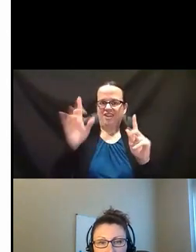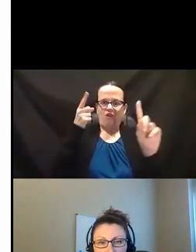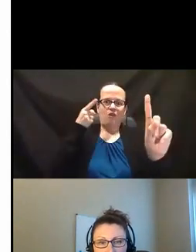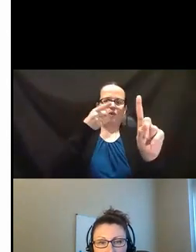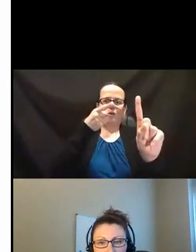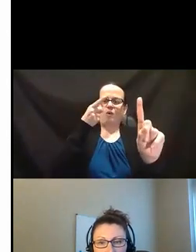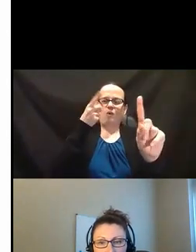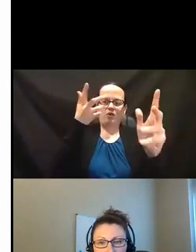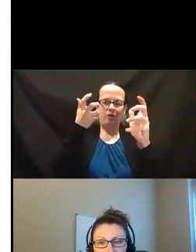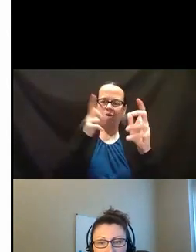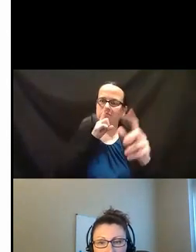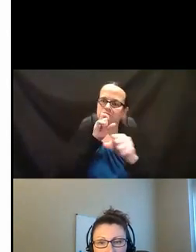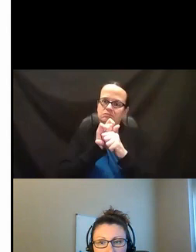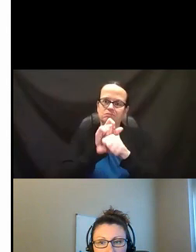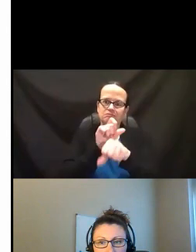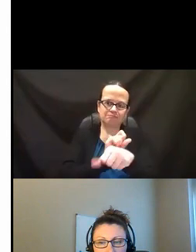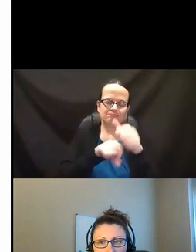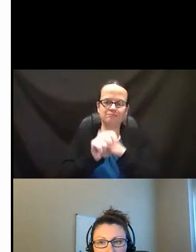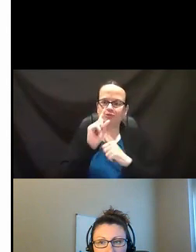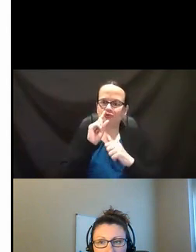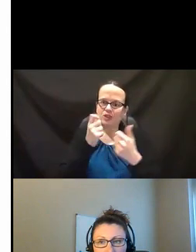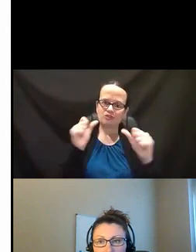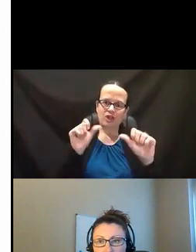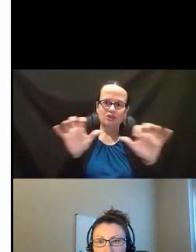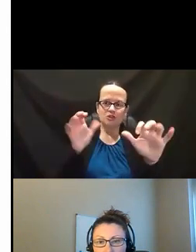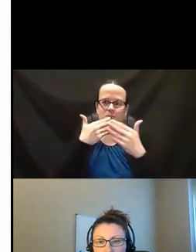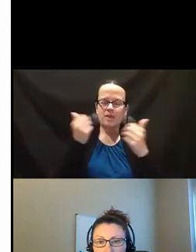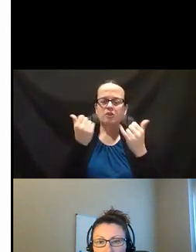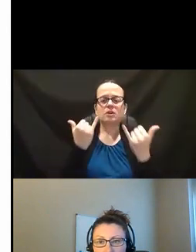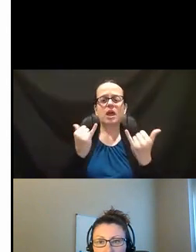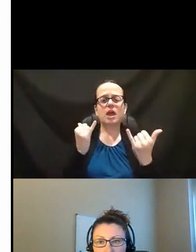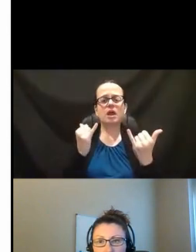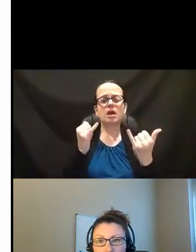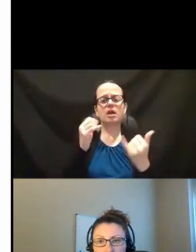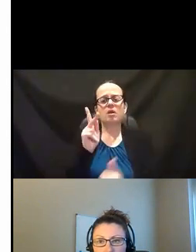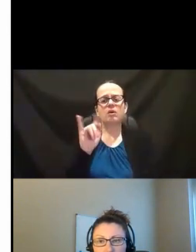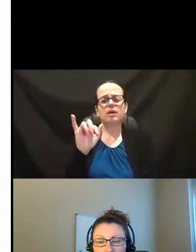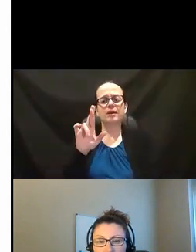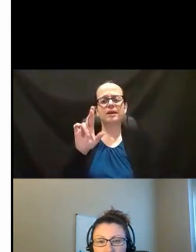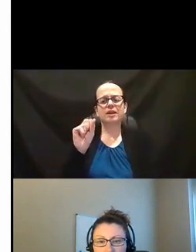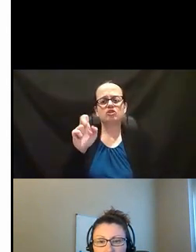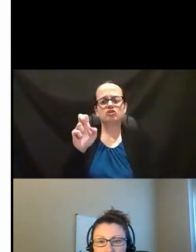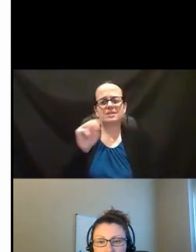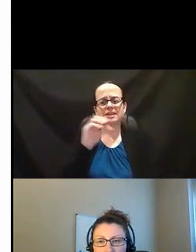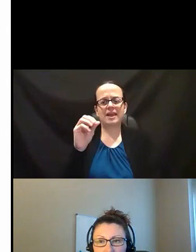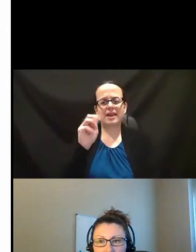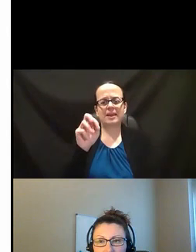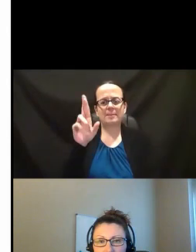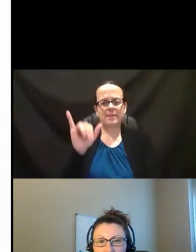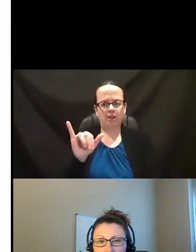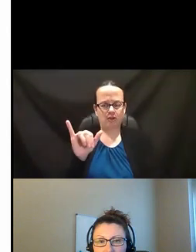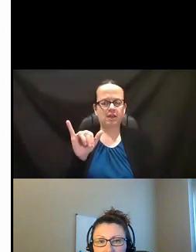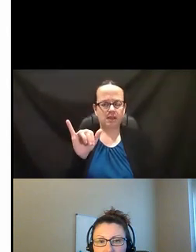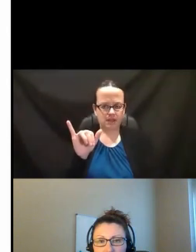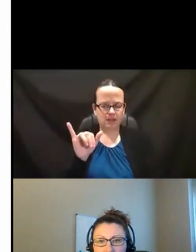to really try to do better with. With that, I'm going to go back over to Kirsten and Mary and the of folks.